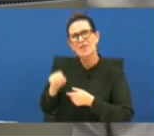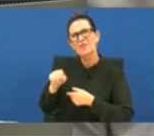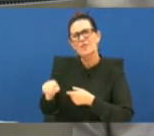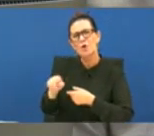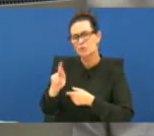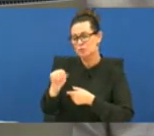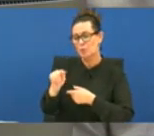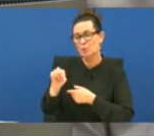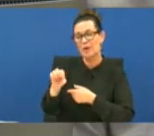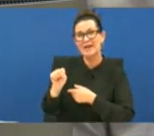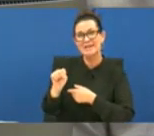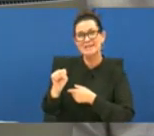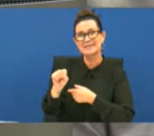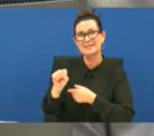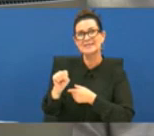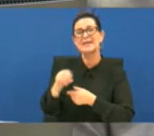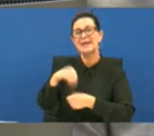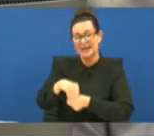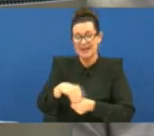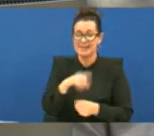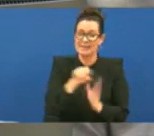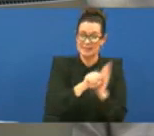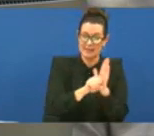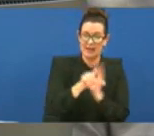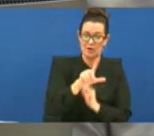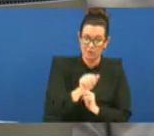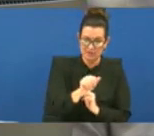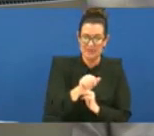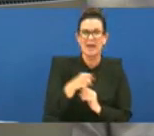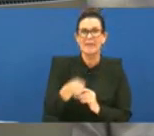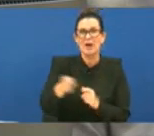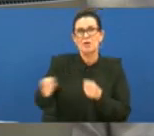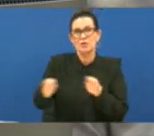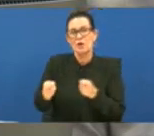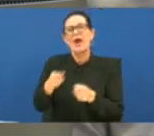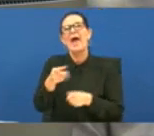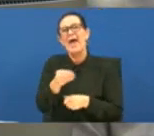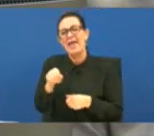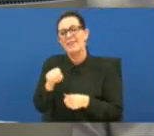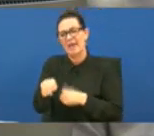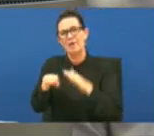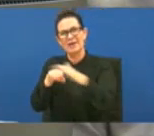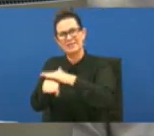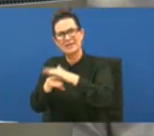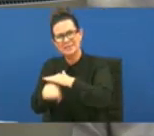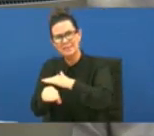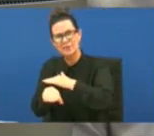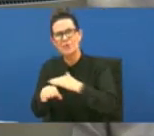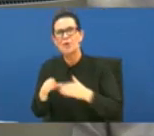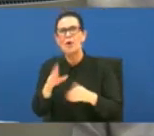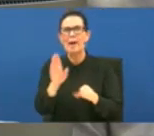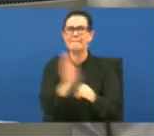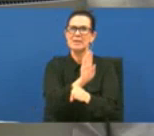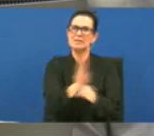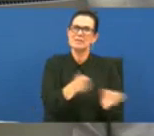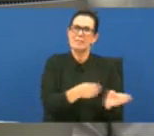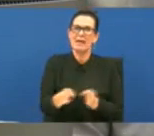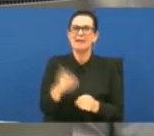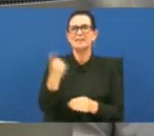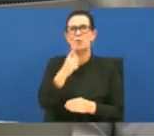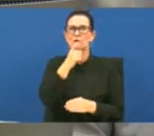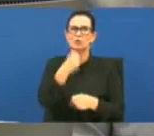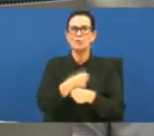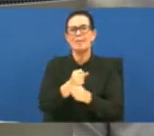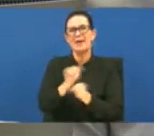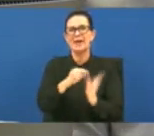have been within the state of louisiana governed and are accessible and a business plan someone who's making a model and a